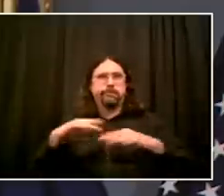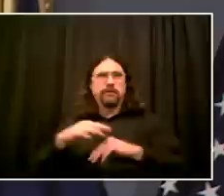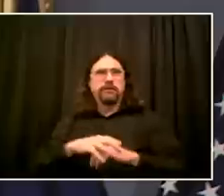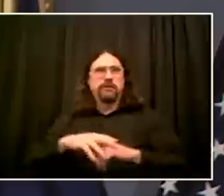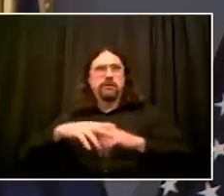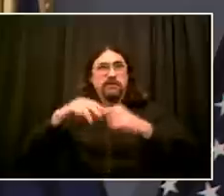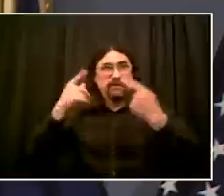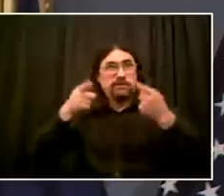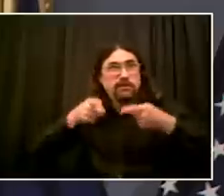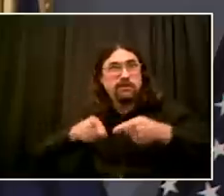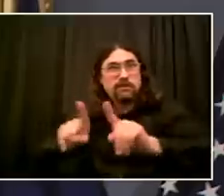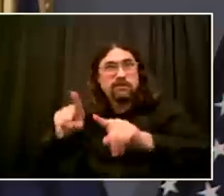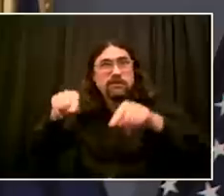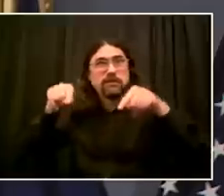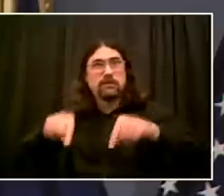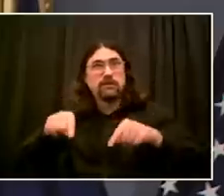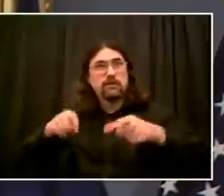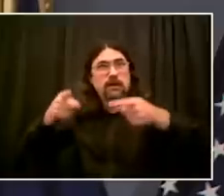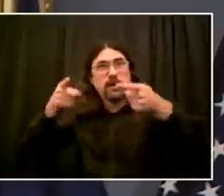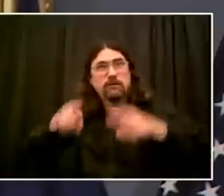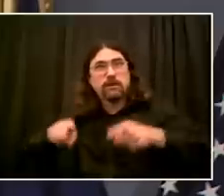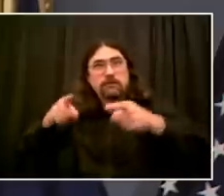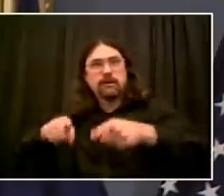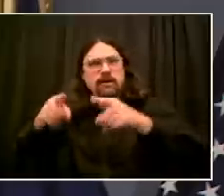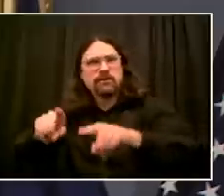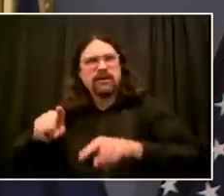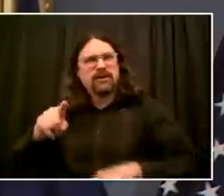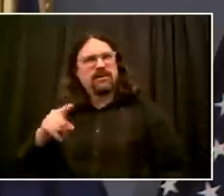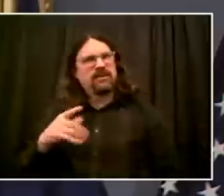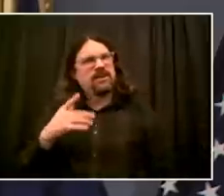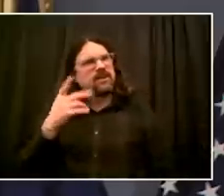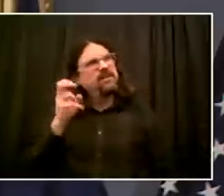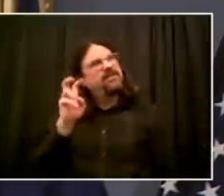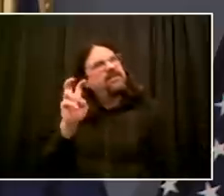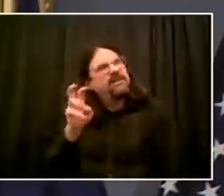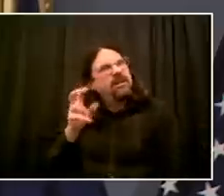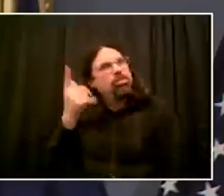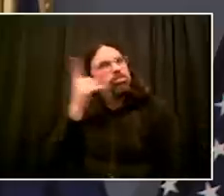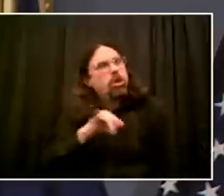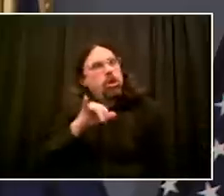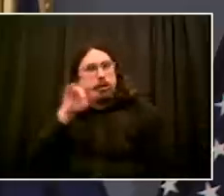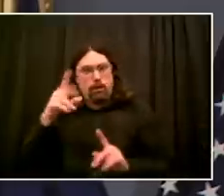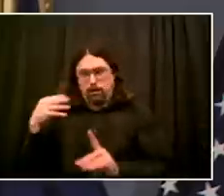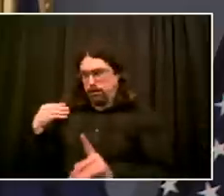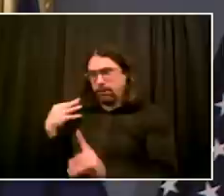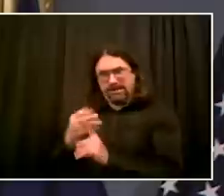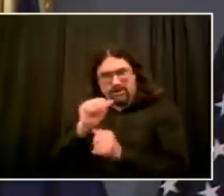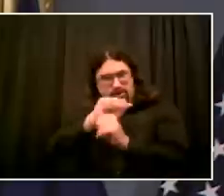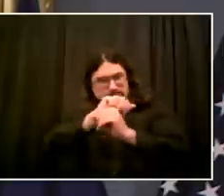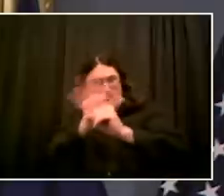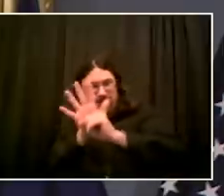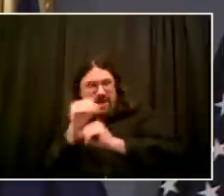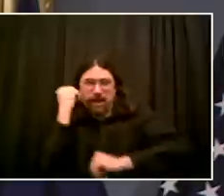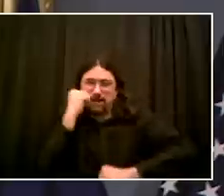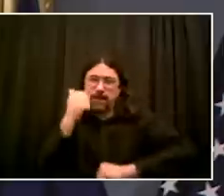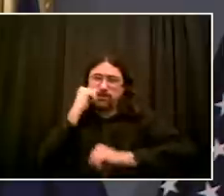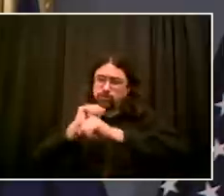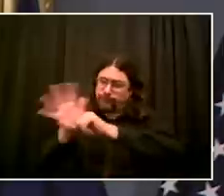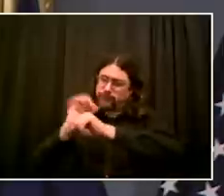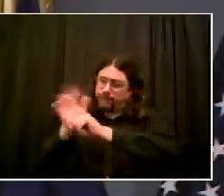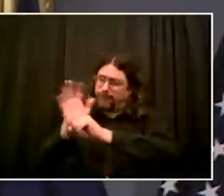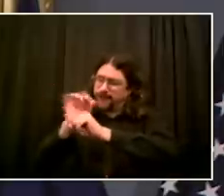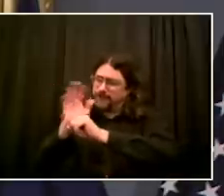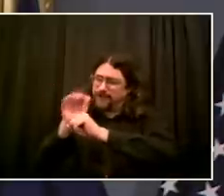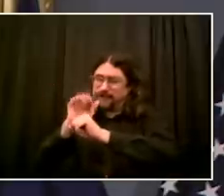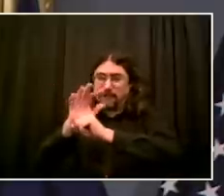historic issue and it must be dealt with. And what happened with George Floyd was disgusting and something that was one of those moments in American